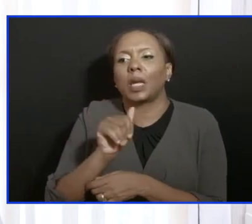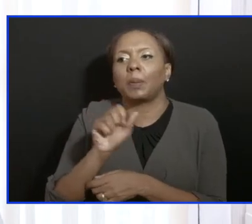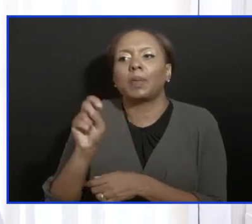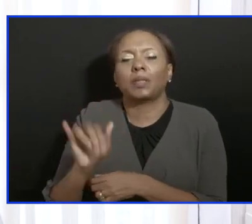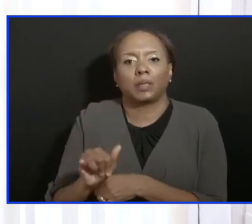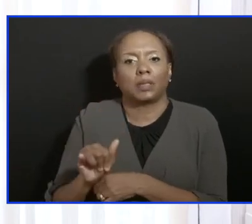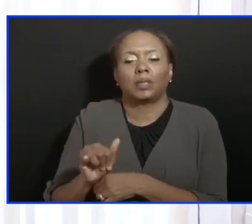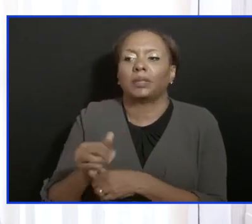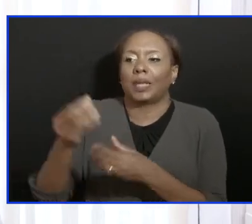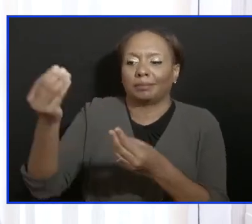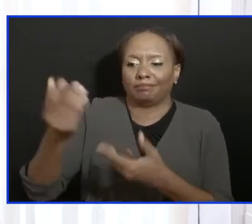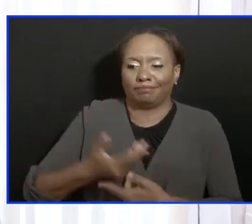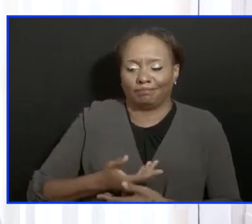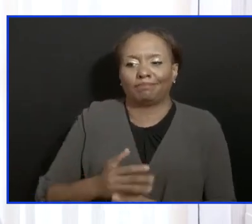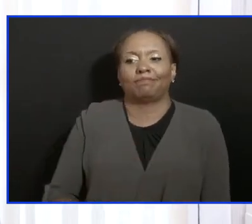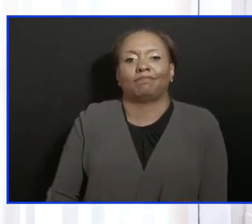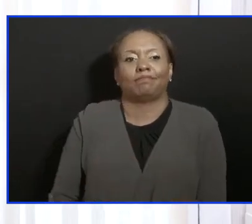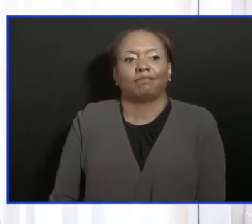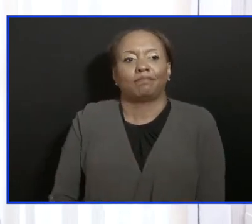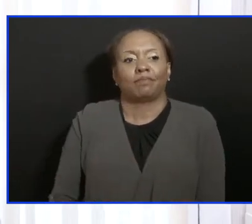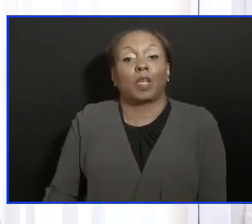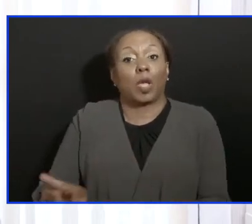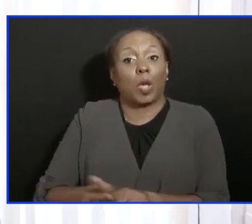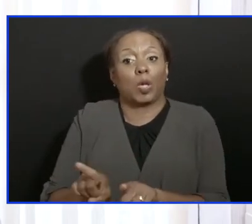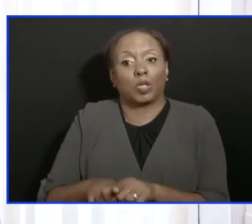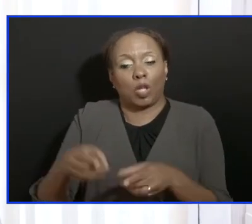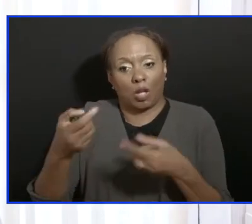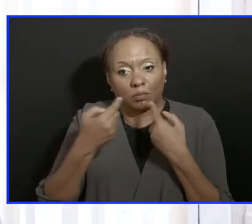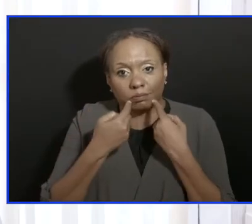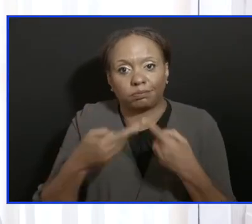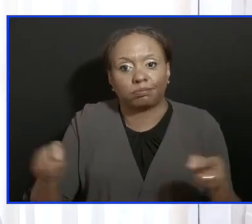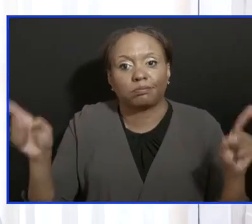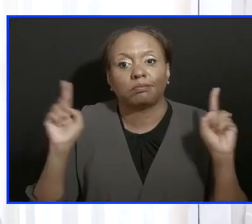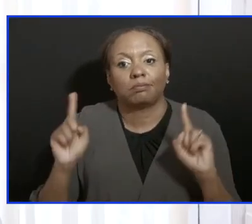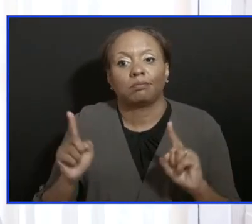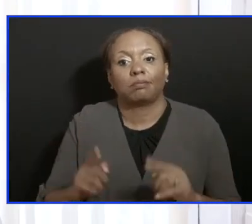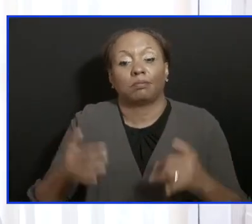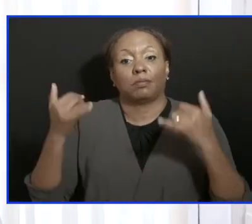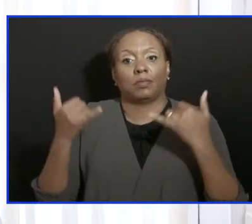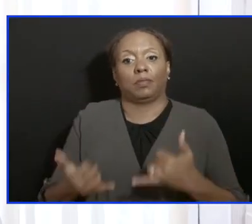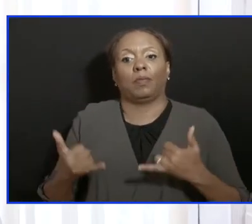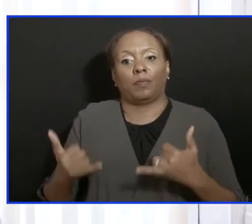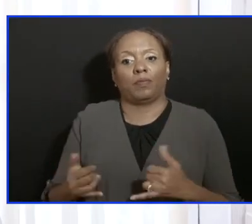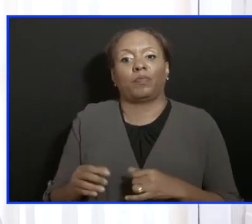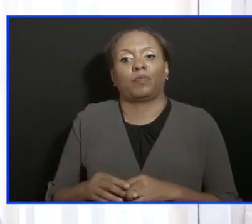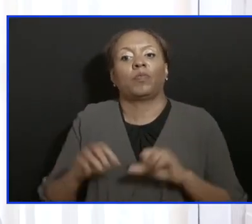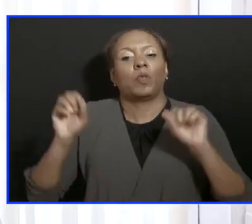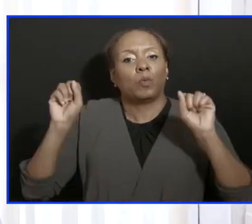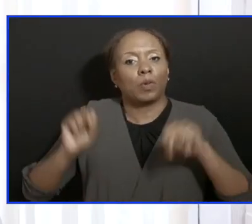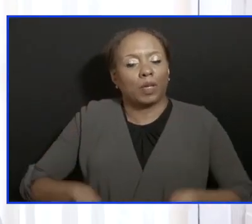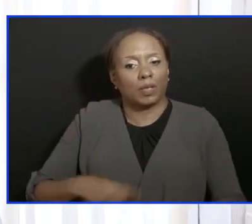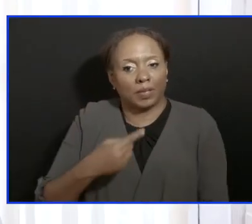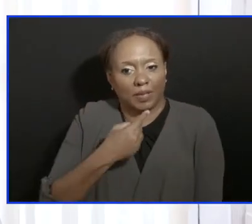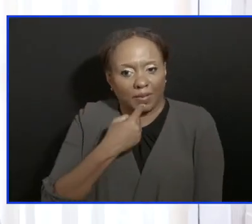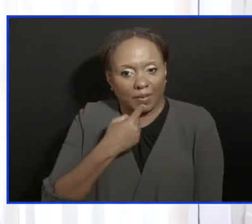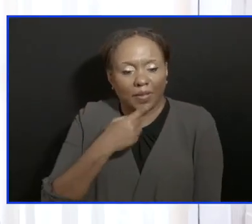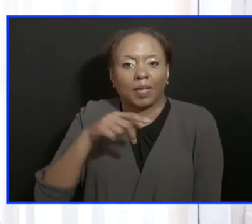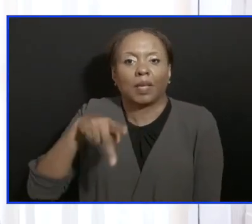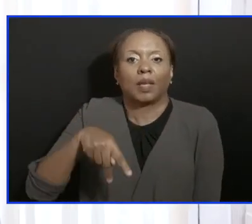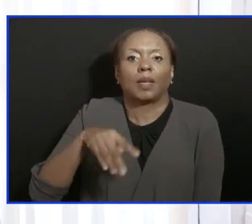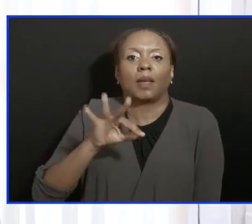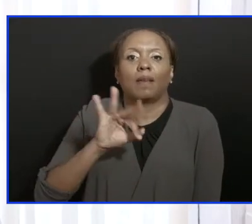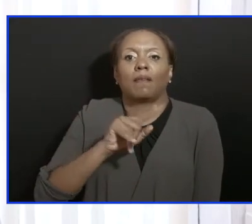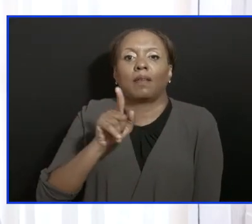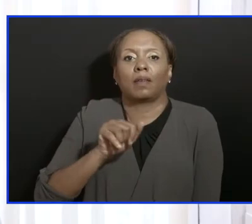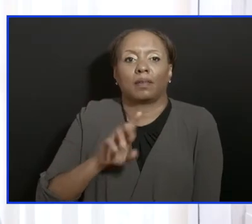to that news and that meeting which took place yesterday, we are now in a position to be able to tell the country that the Pfizer